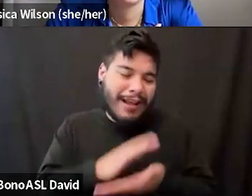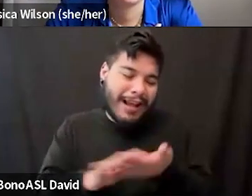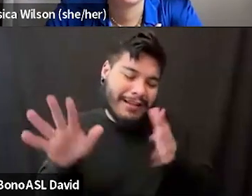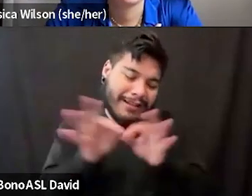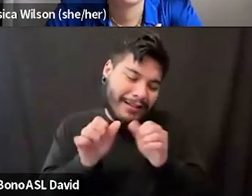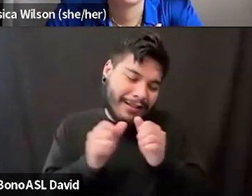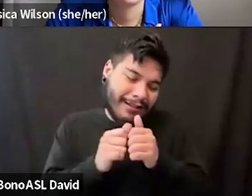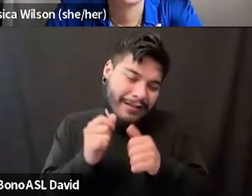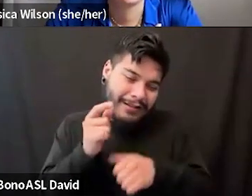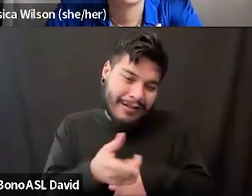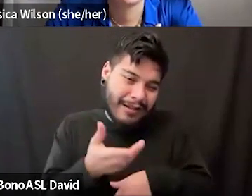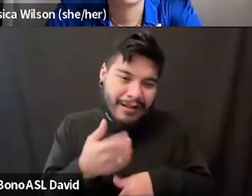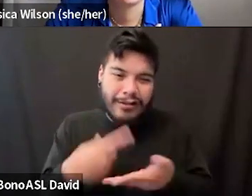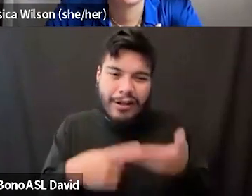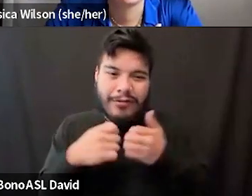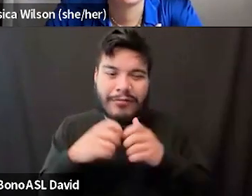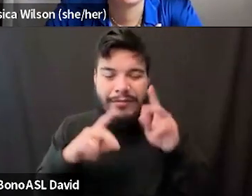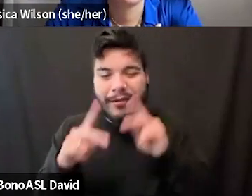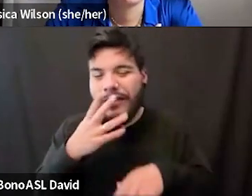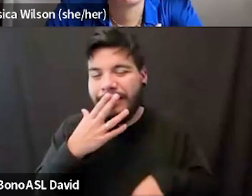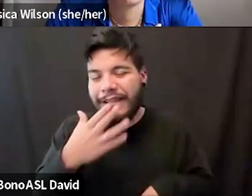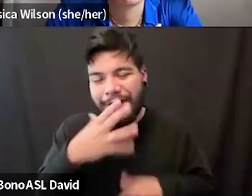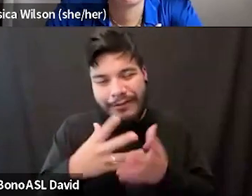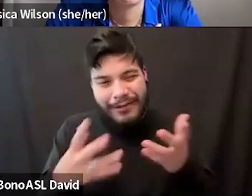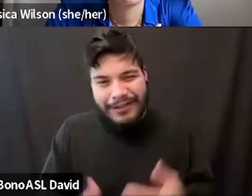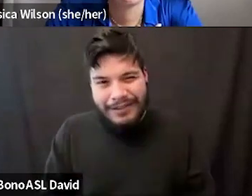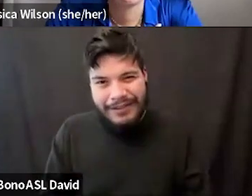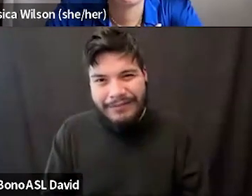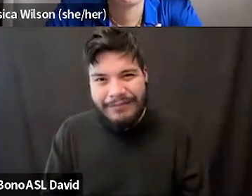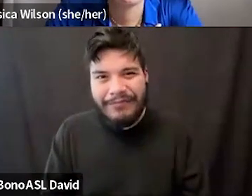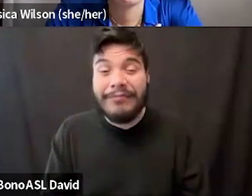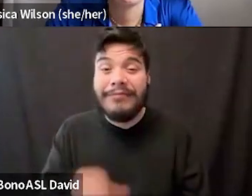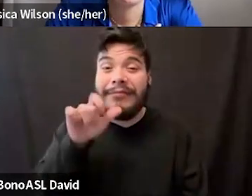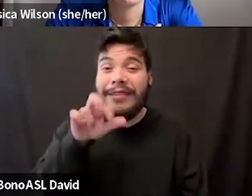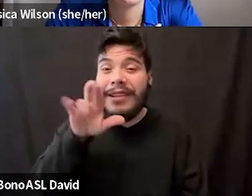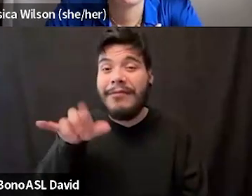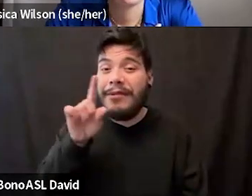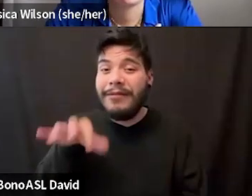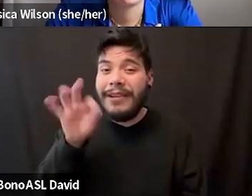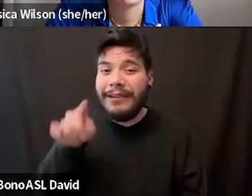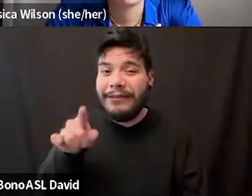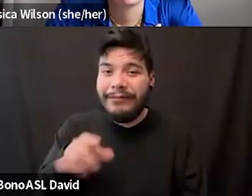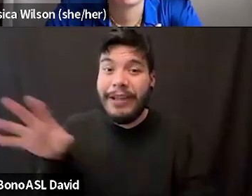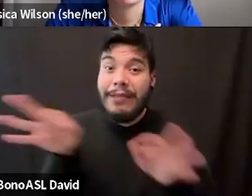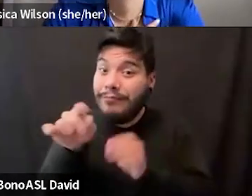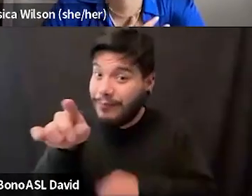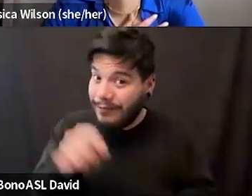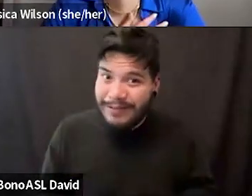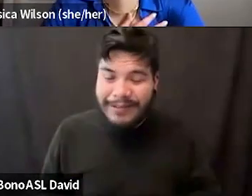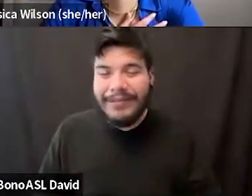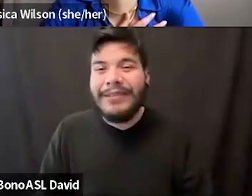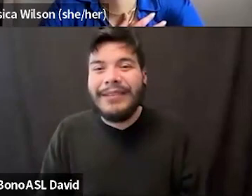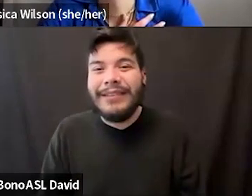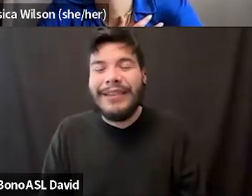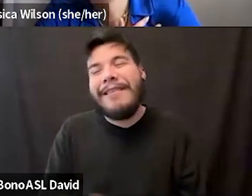people and go to places. So thank you so much for that. Larry, tell people where to find you so they can attach on to you. Oh,